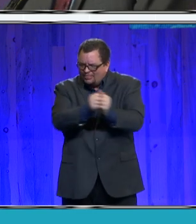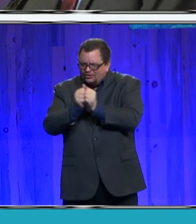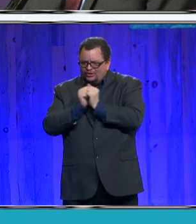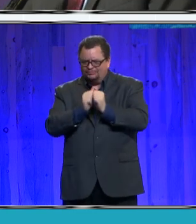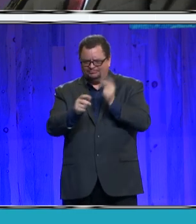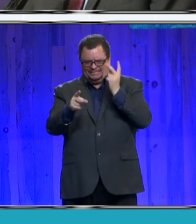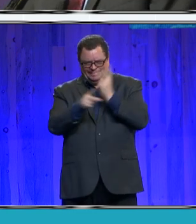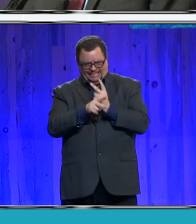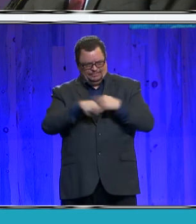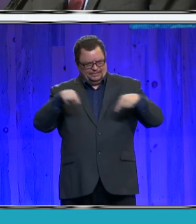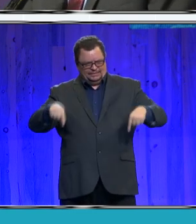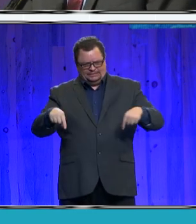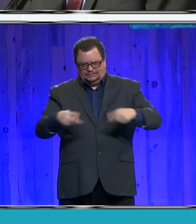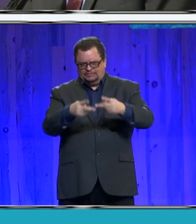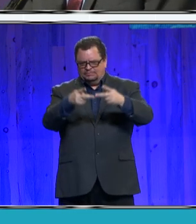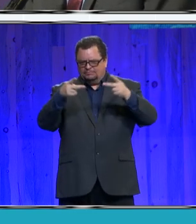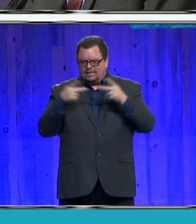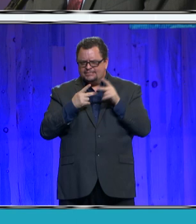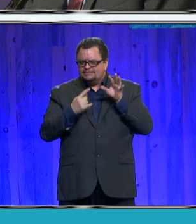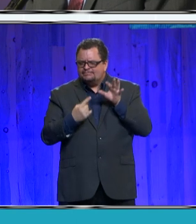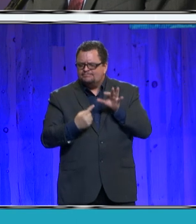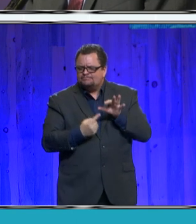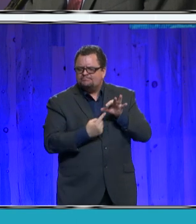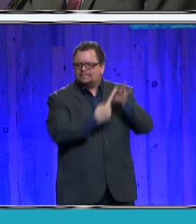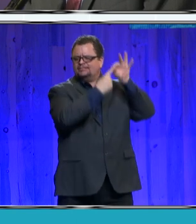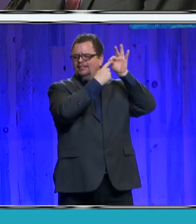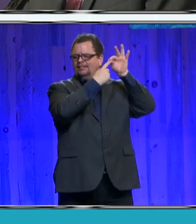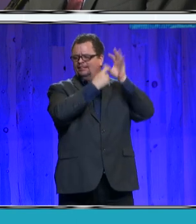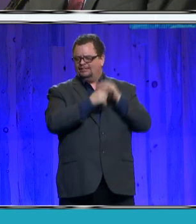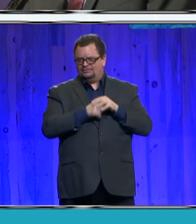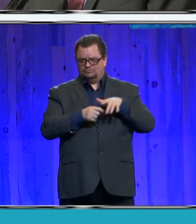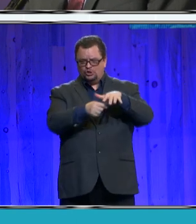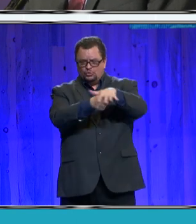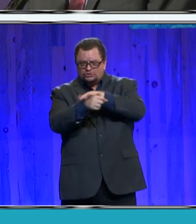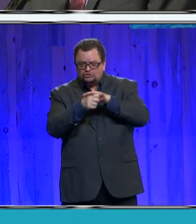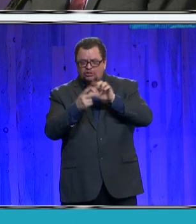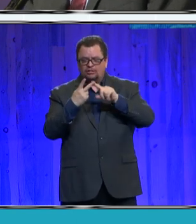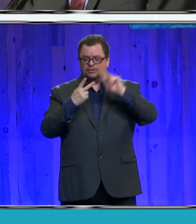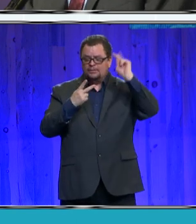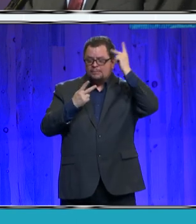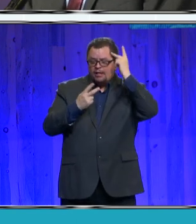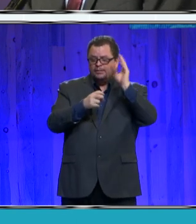We must continue regional, political, business, and community collaboration.